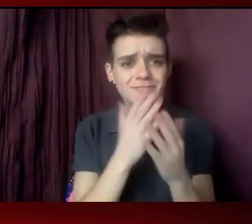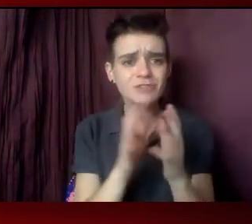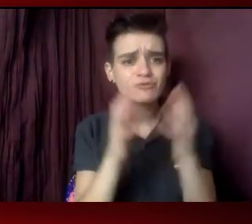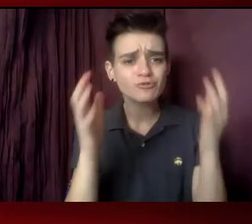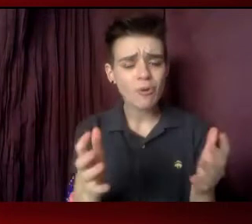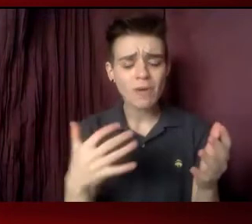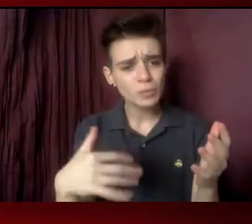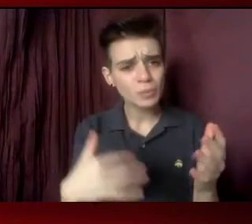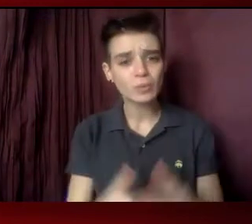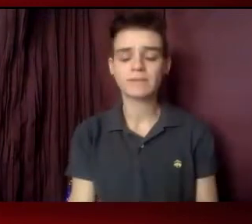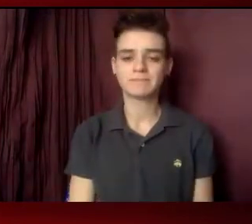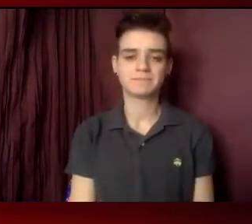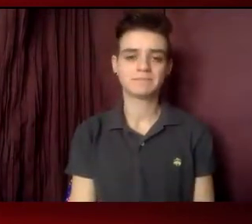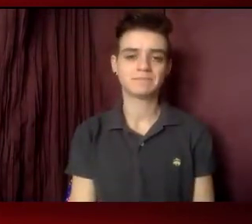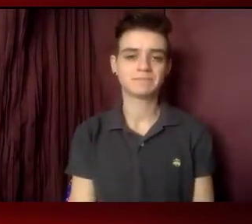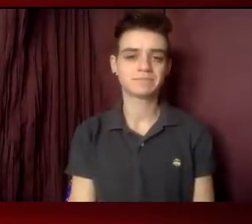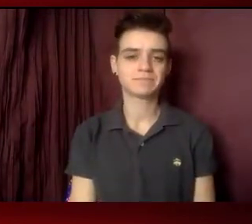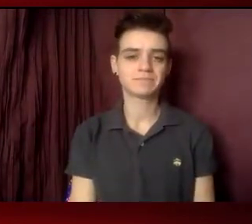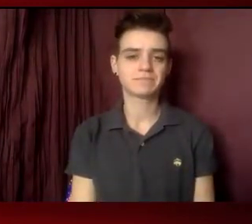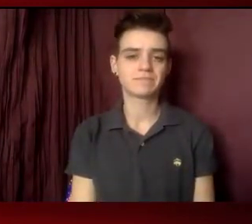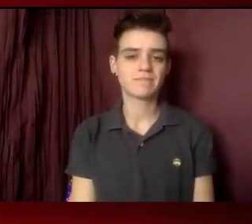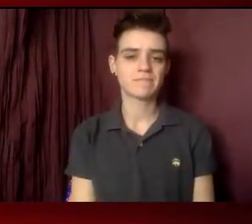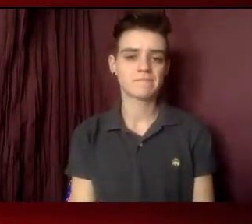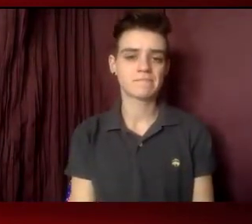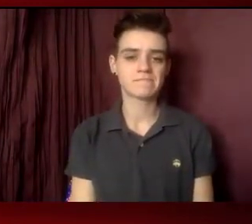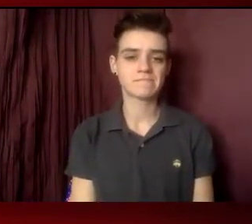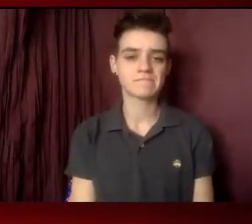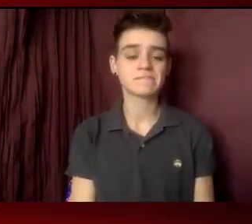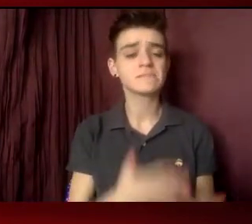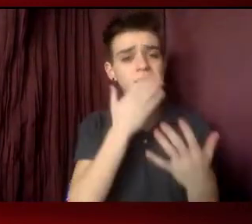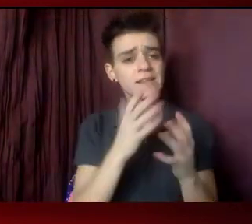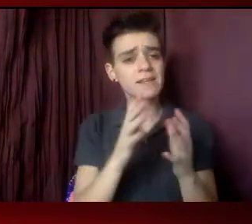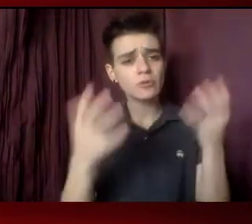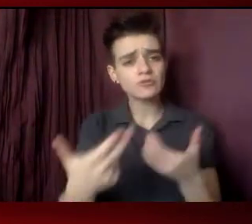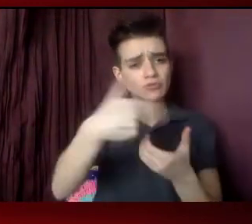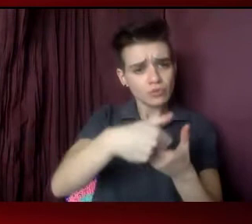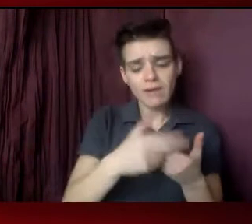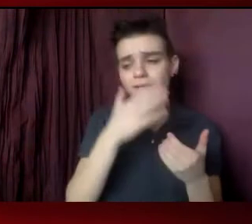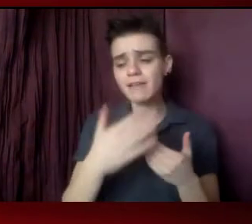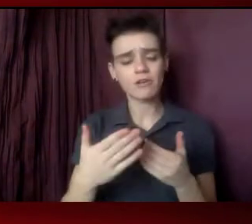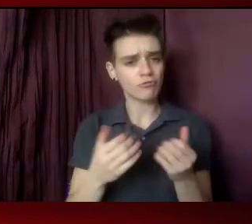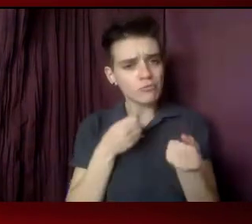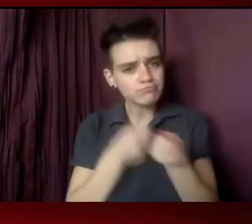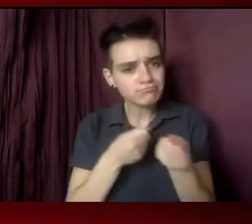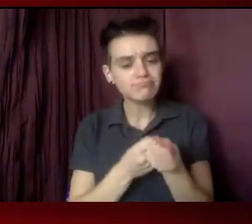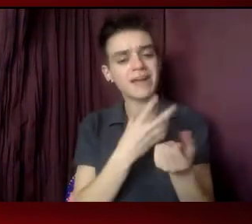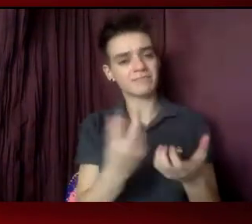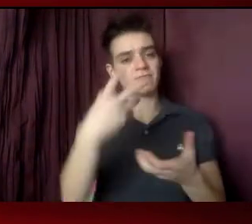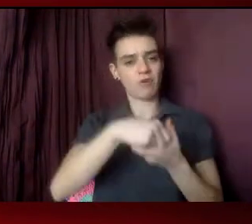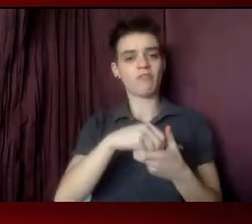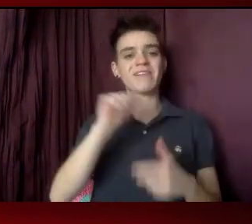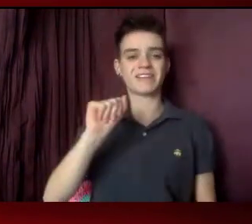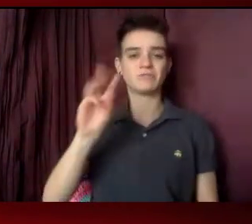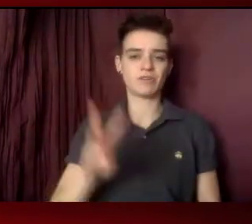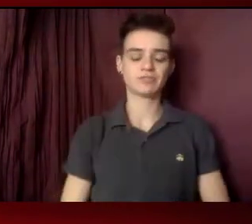today. And thank you so much for supporting and being part of AIDS Watch. And